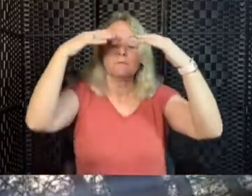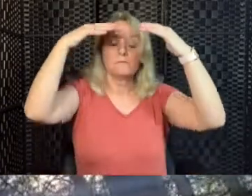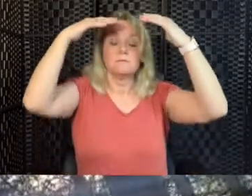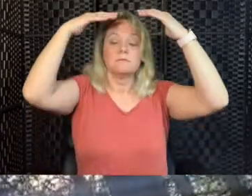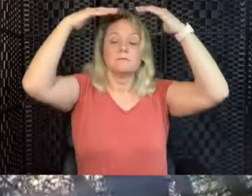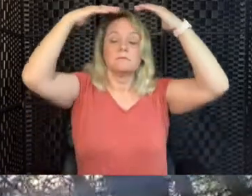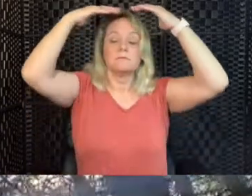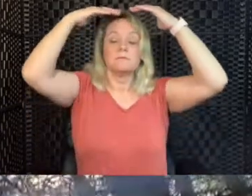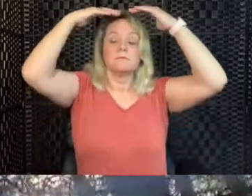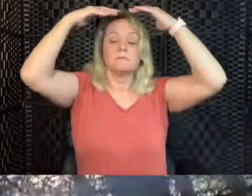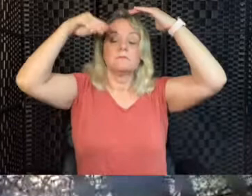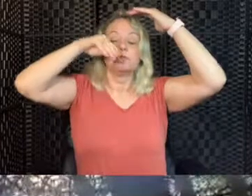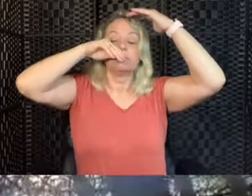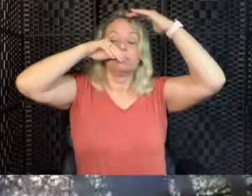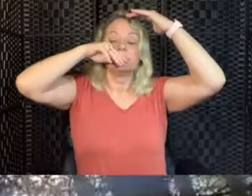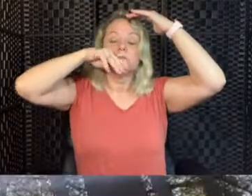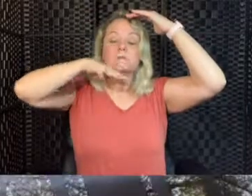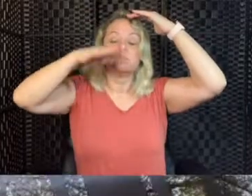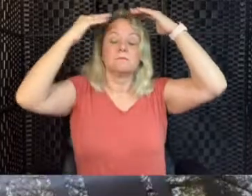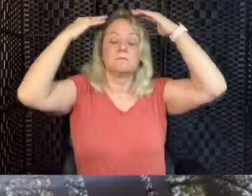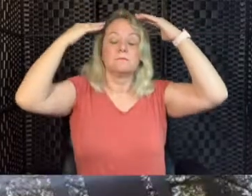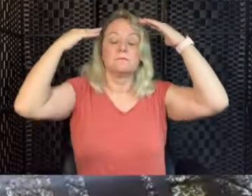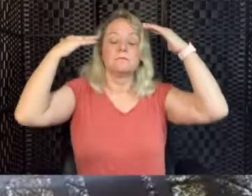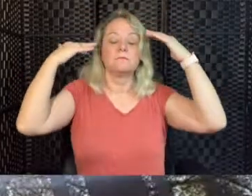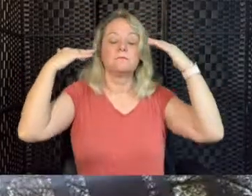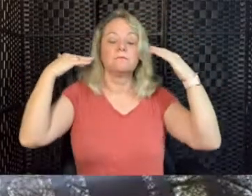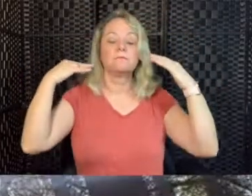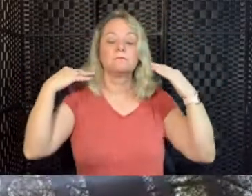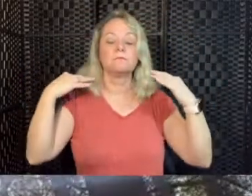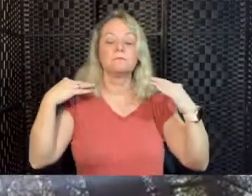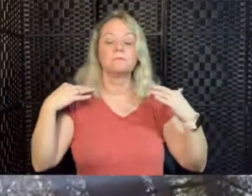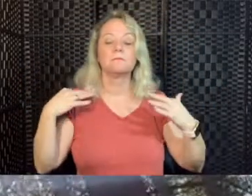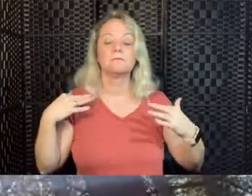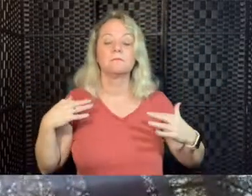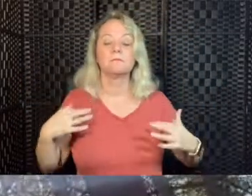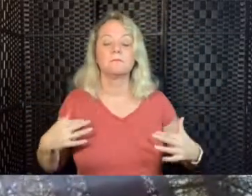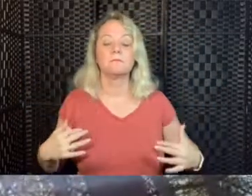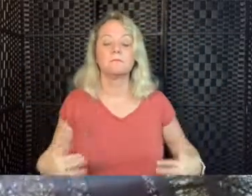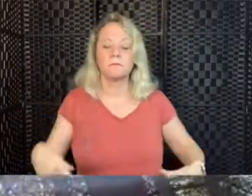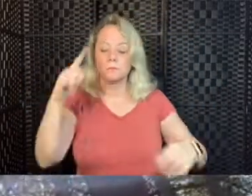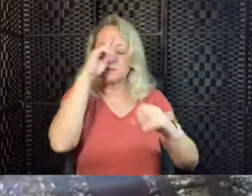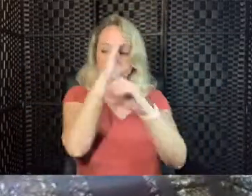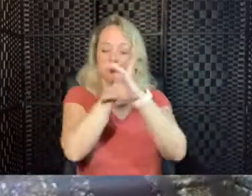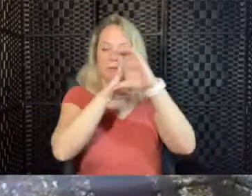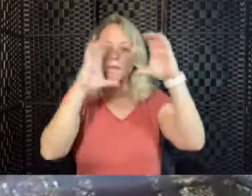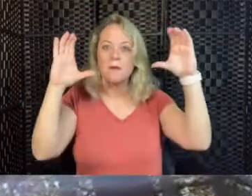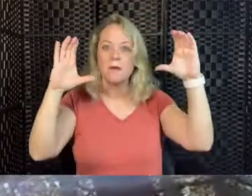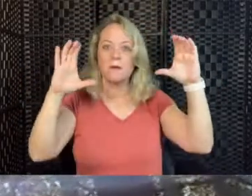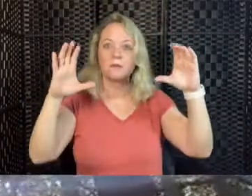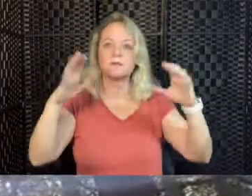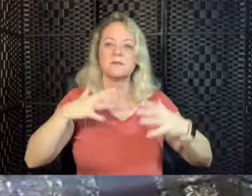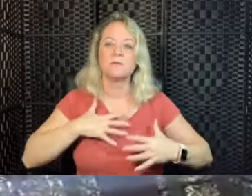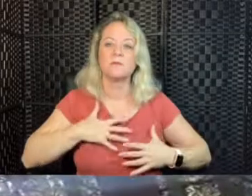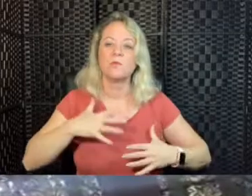Breath out to the base of the spine and continue that circuit. Breath to the base